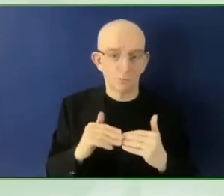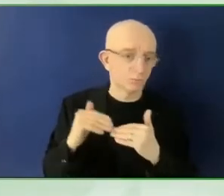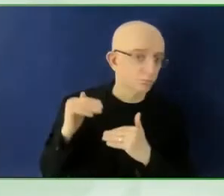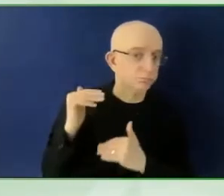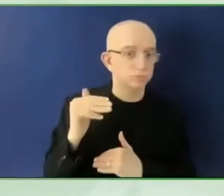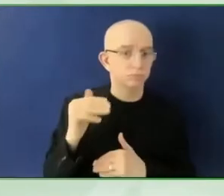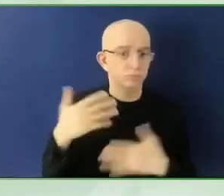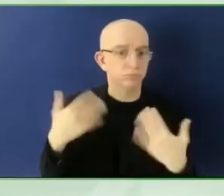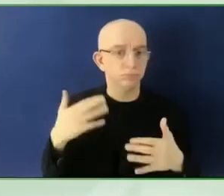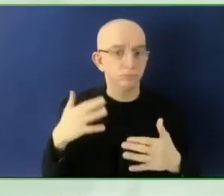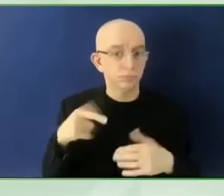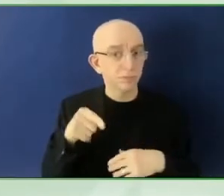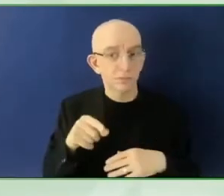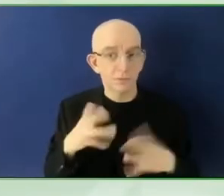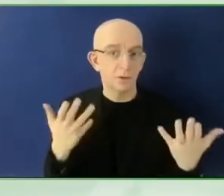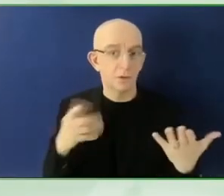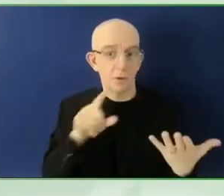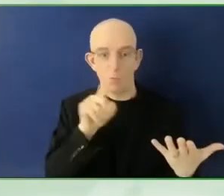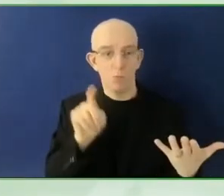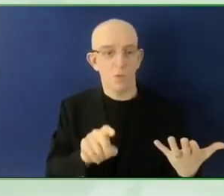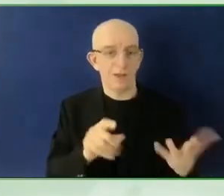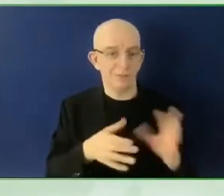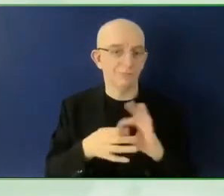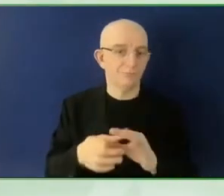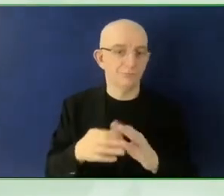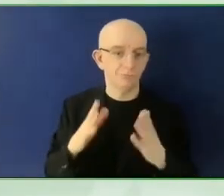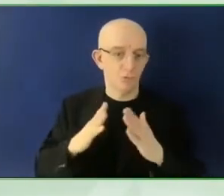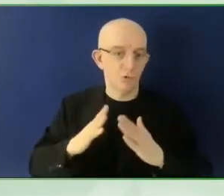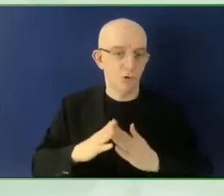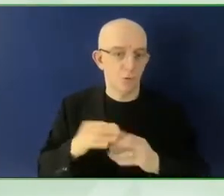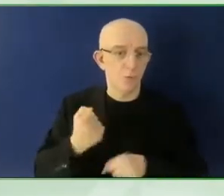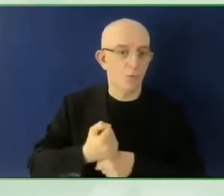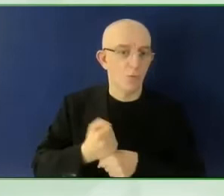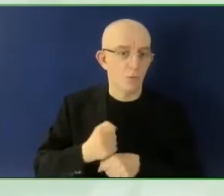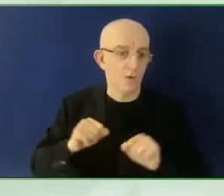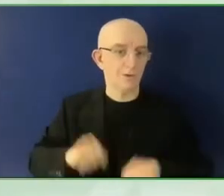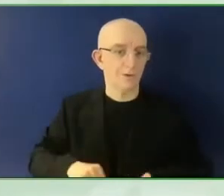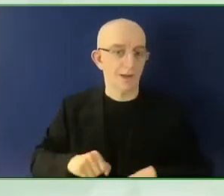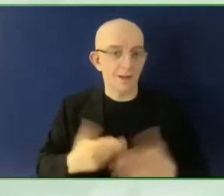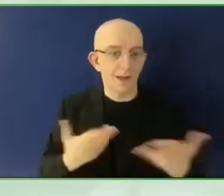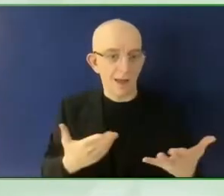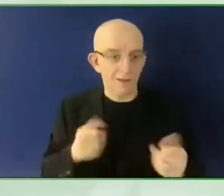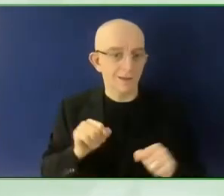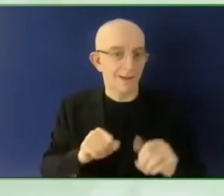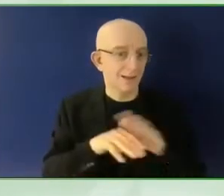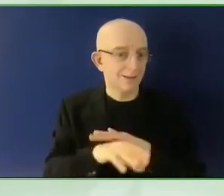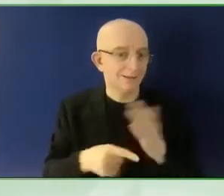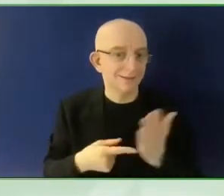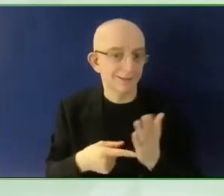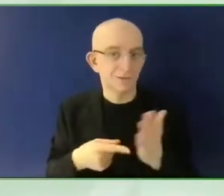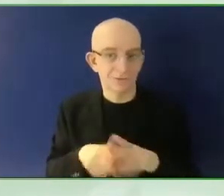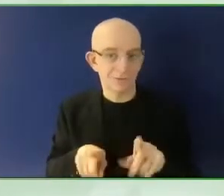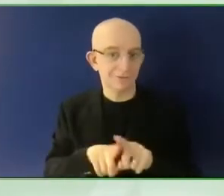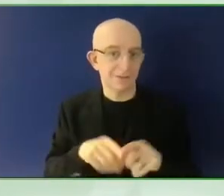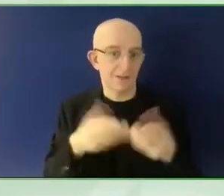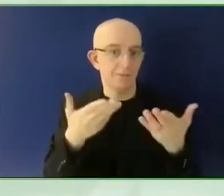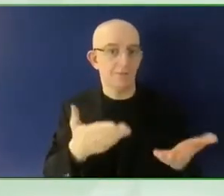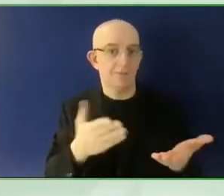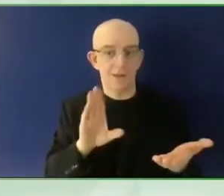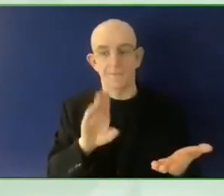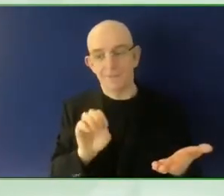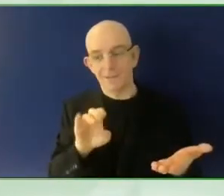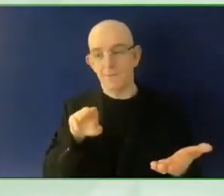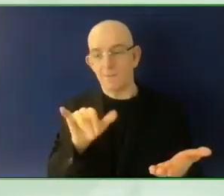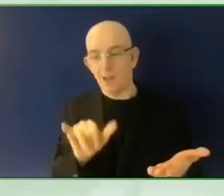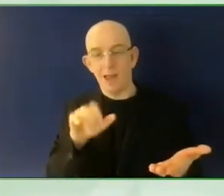story of a success? And we have about a minute remaining. What is your favorite story of what you've been able to do with